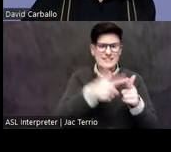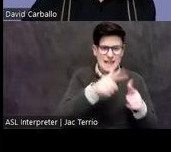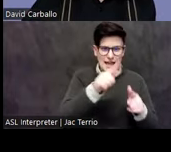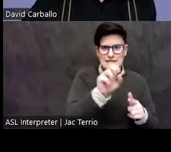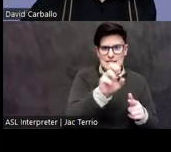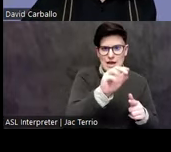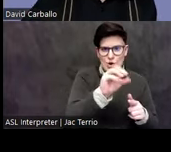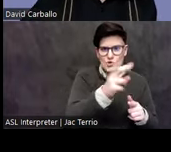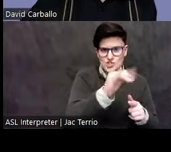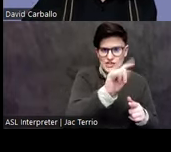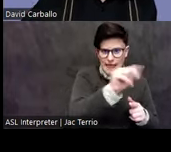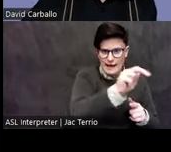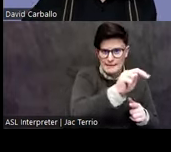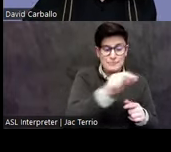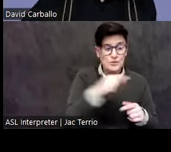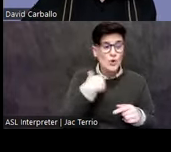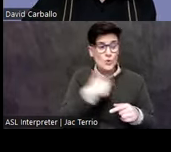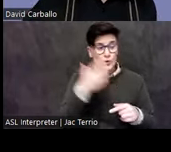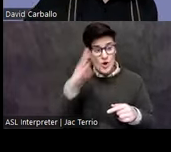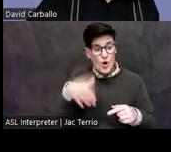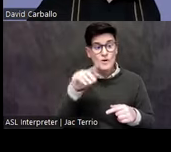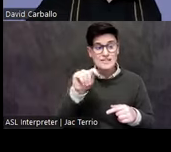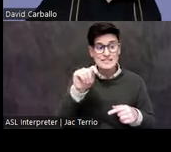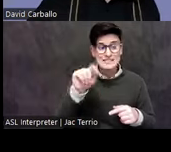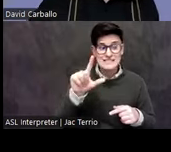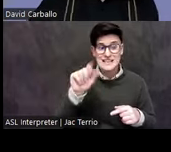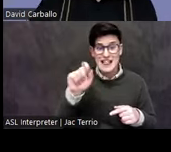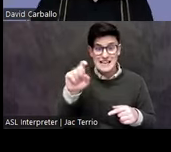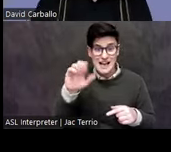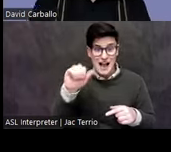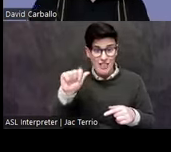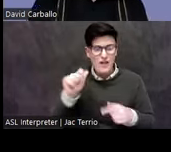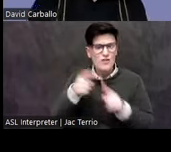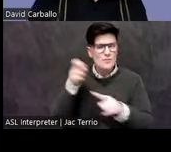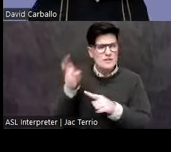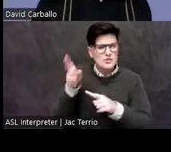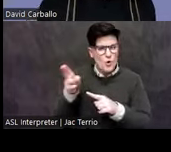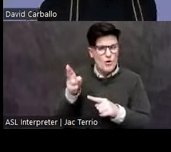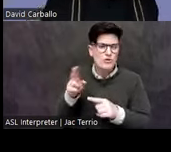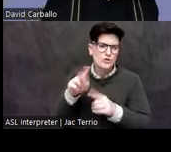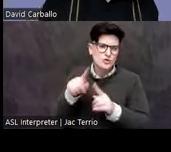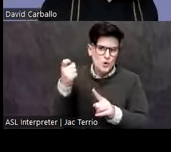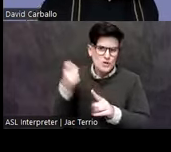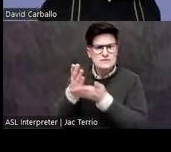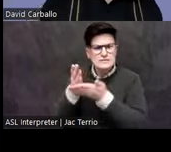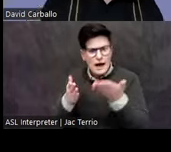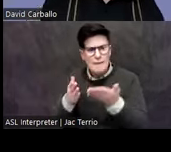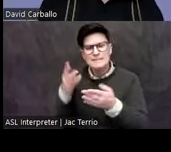know Tlaxcala from different sources. Some are historic ones from the 16th century and some are archaeological.